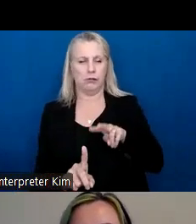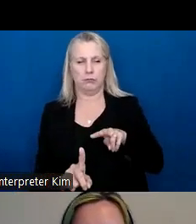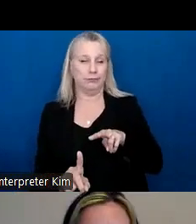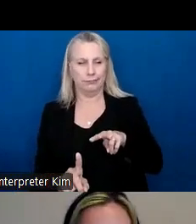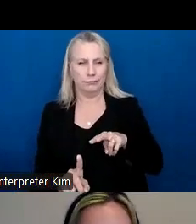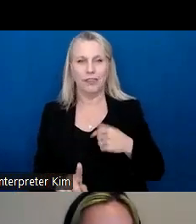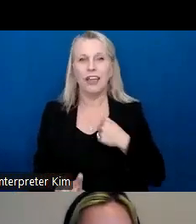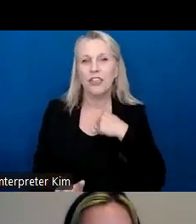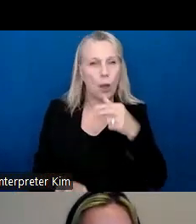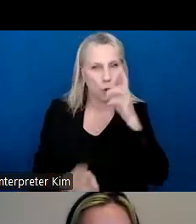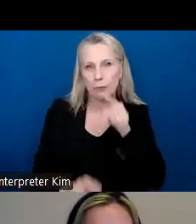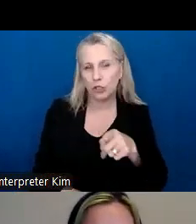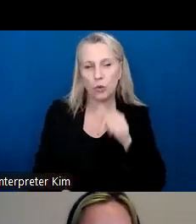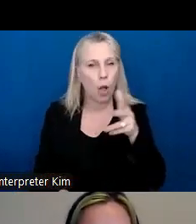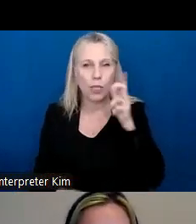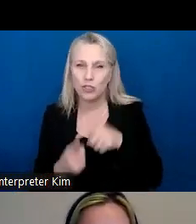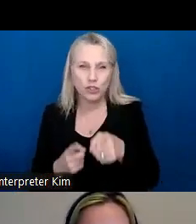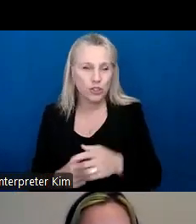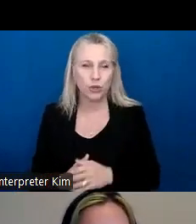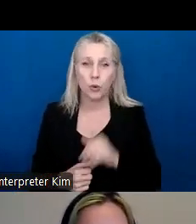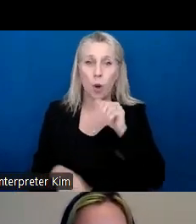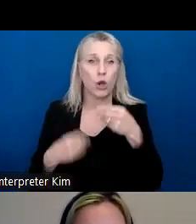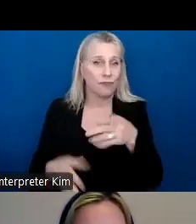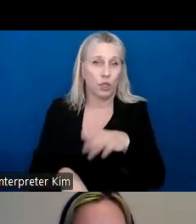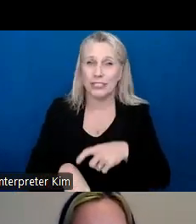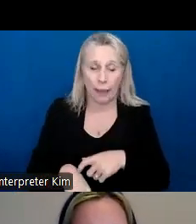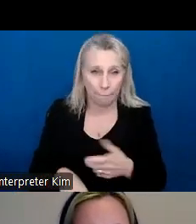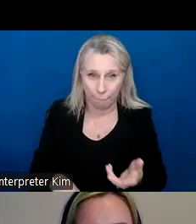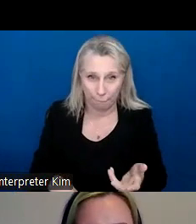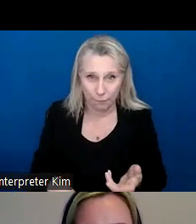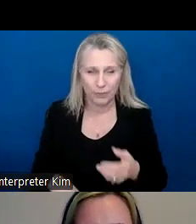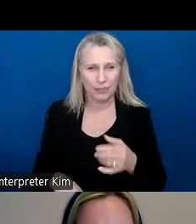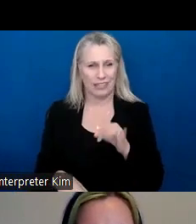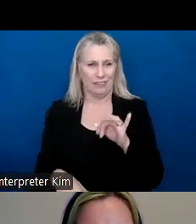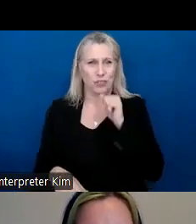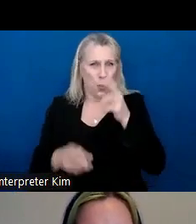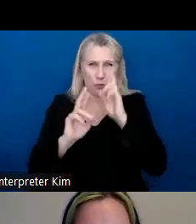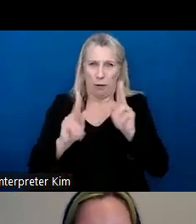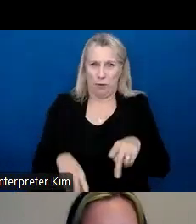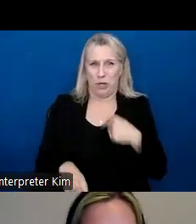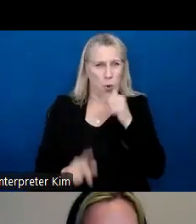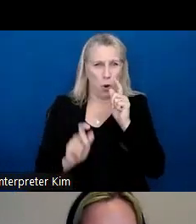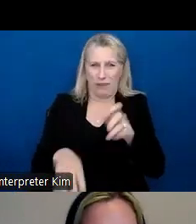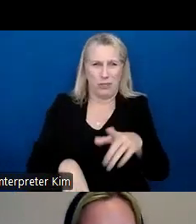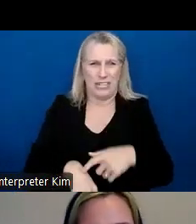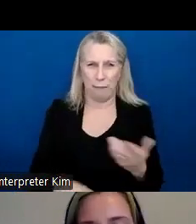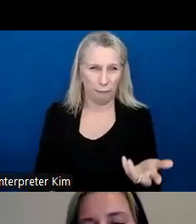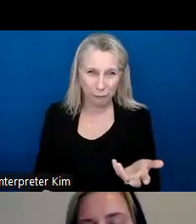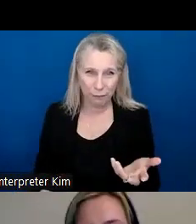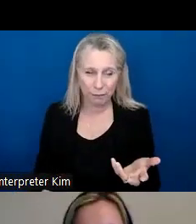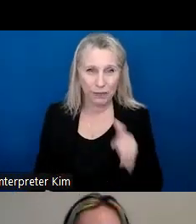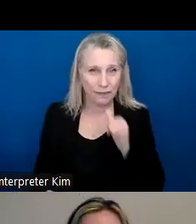to listen to you. They're not going to give you their time because why would we give someone their time if we don't respect them and they don't respect us?